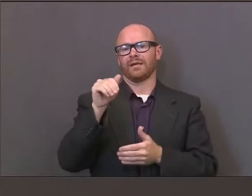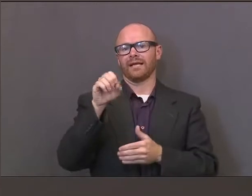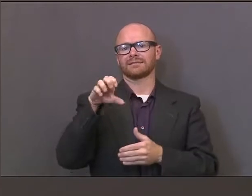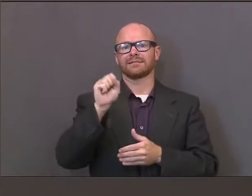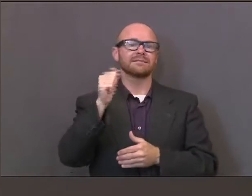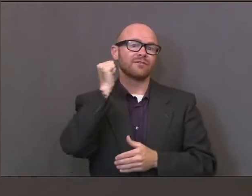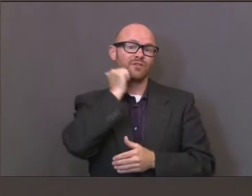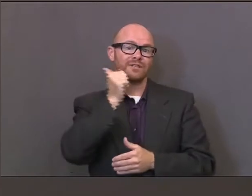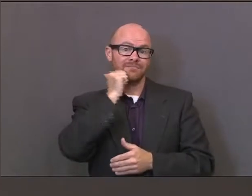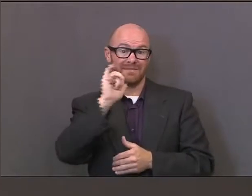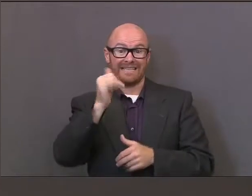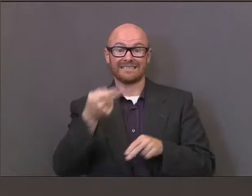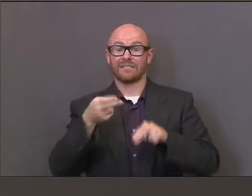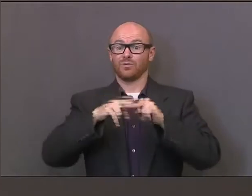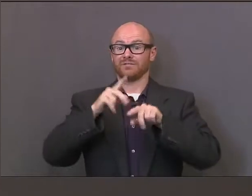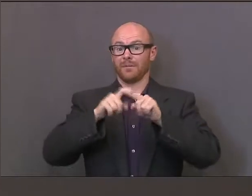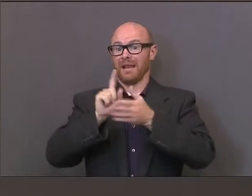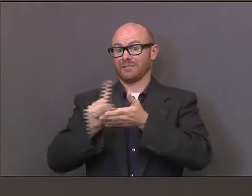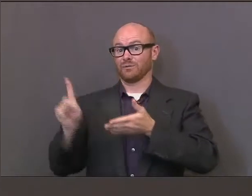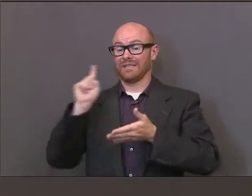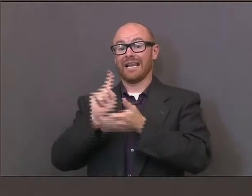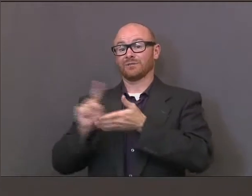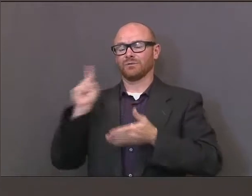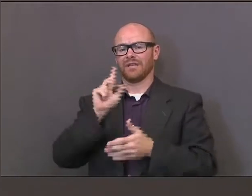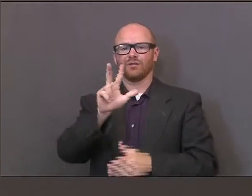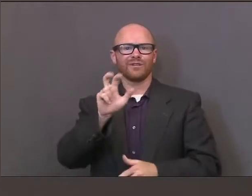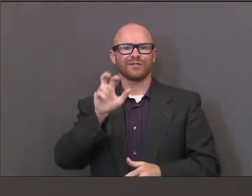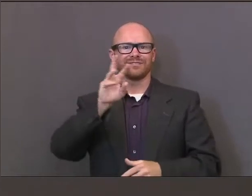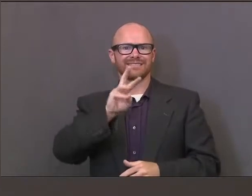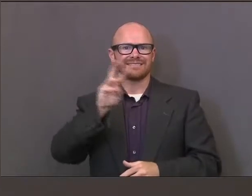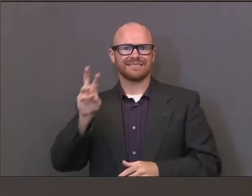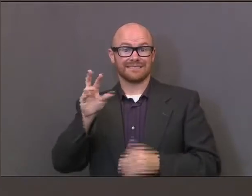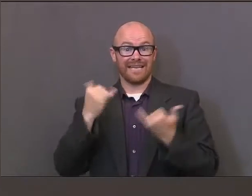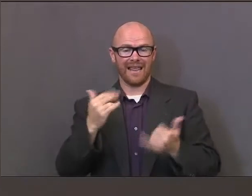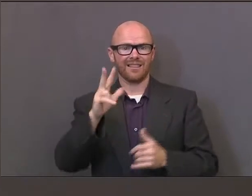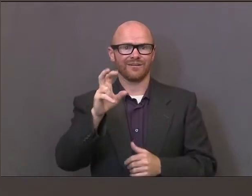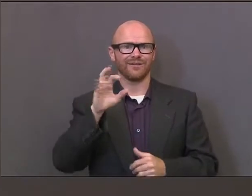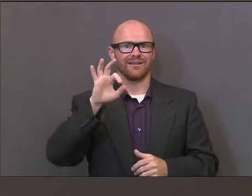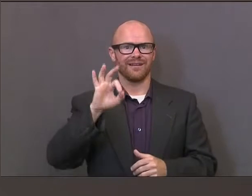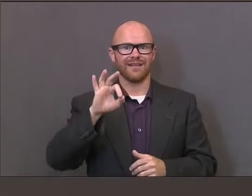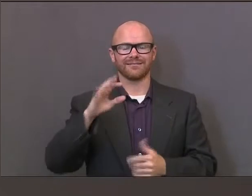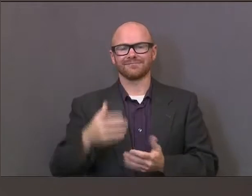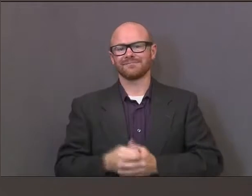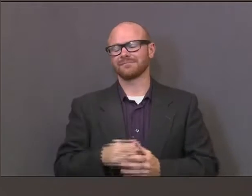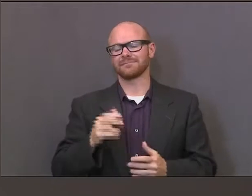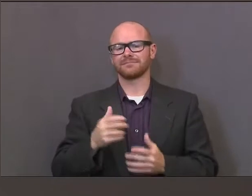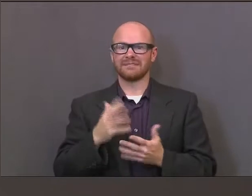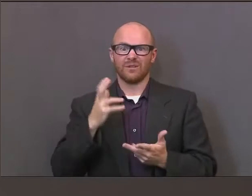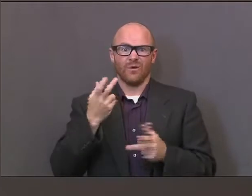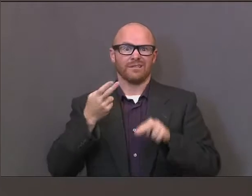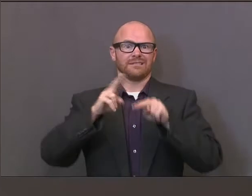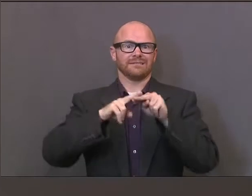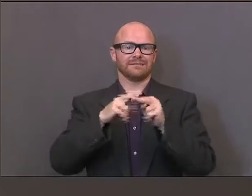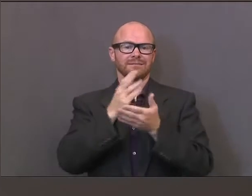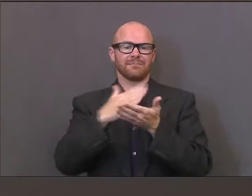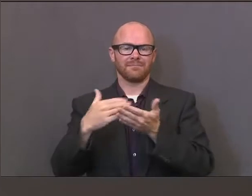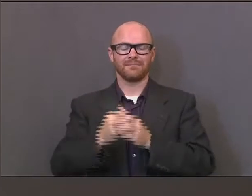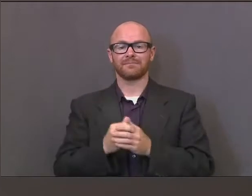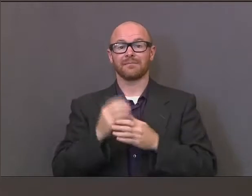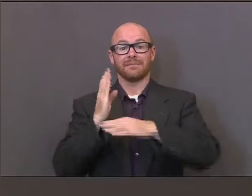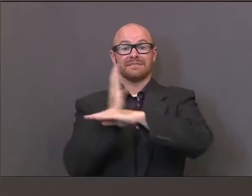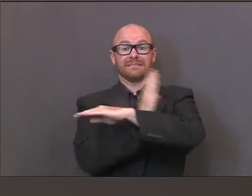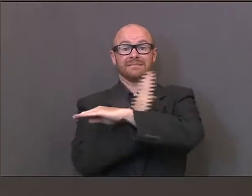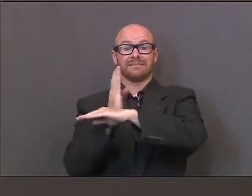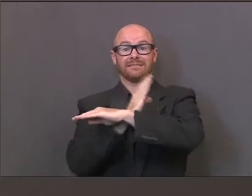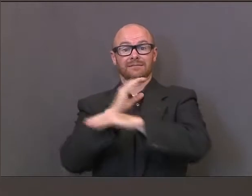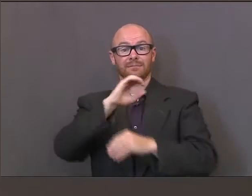This is an increase from last week. We were at 366 average cases per day. Our rolling seven-day average of